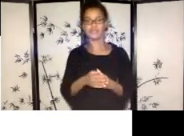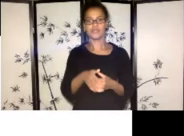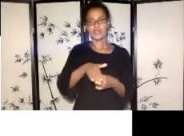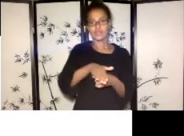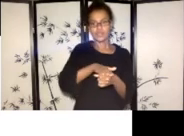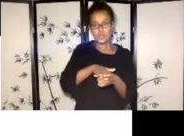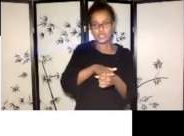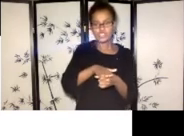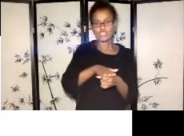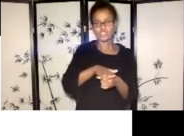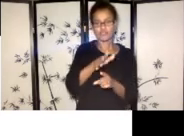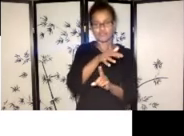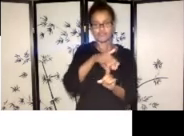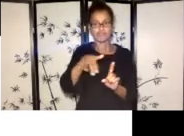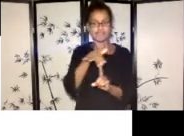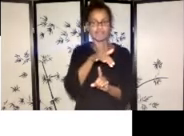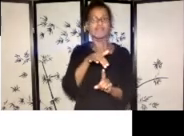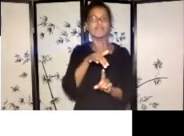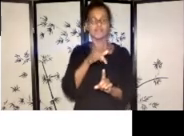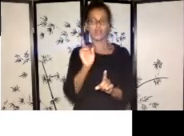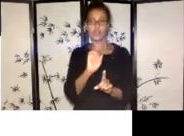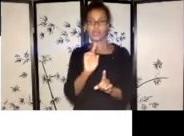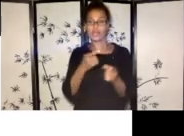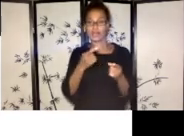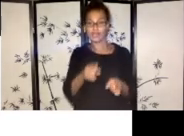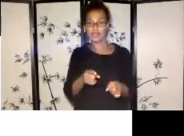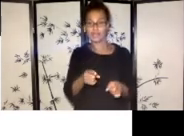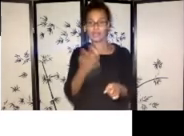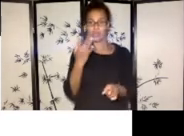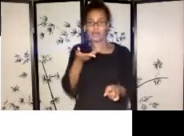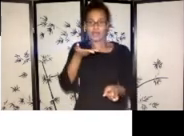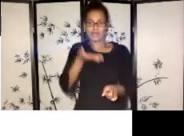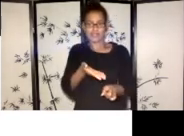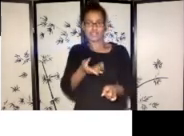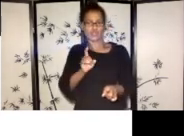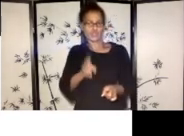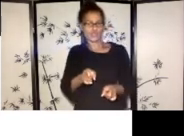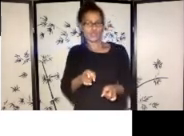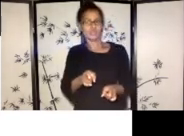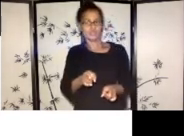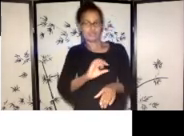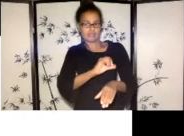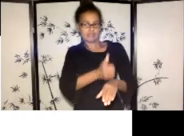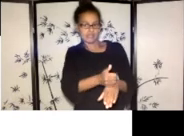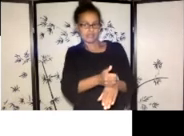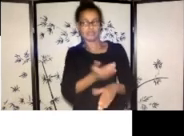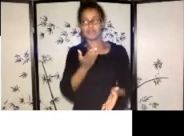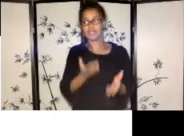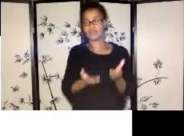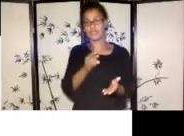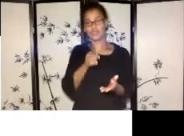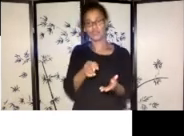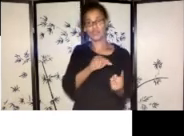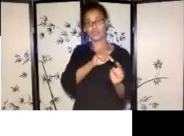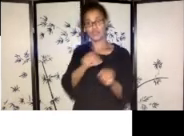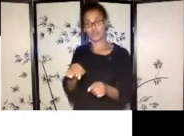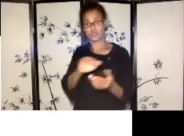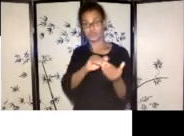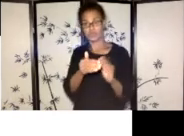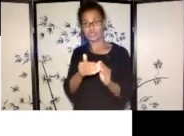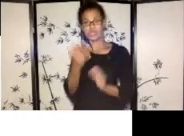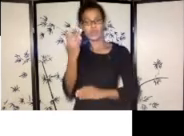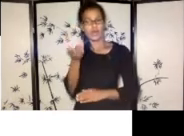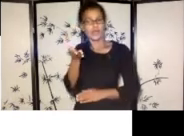happening? And why is it important that it happens there? Especially if you're going into a community. Always keep in mind the